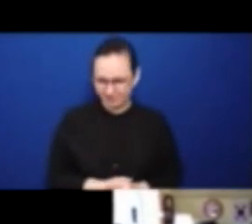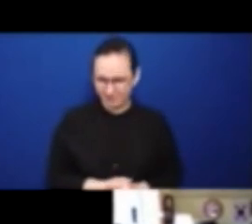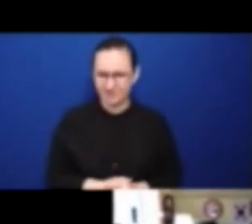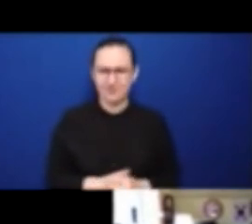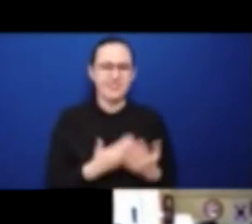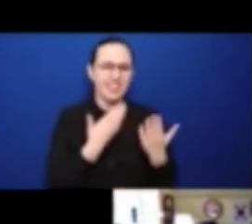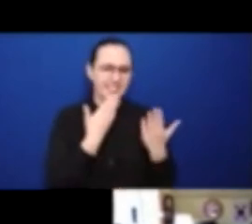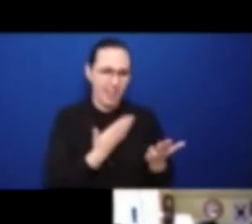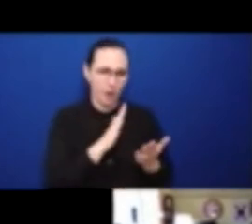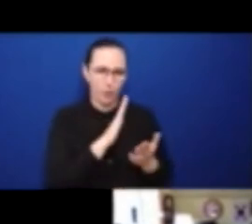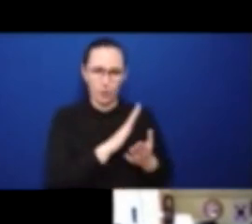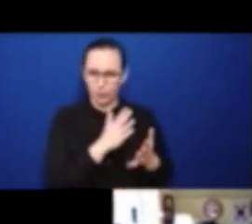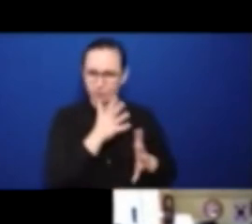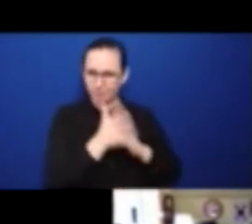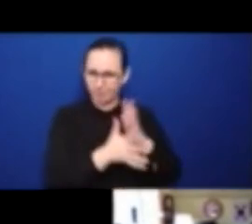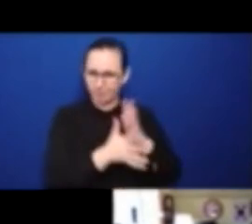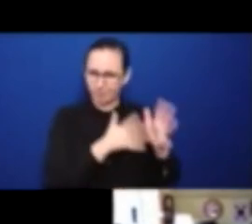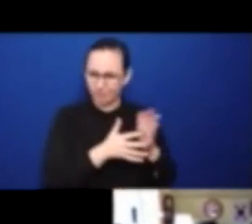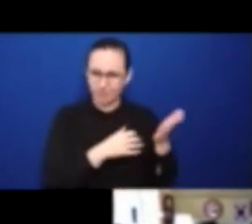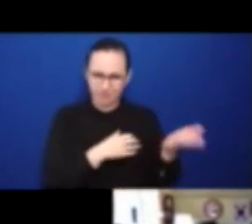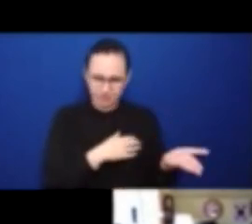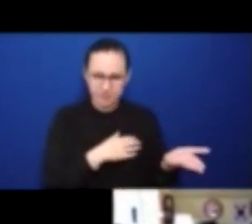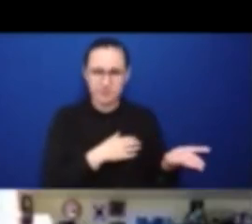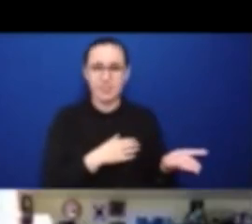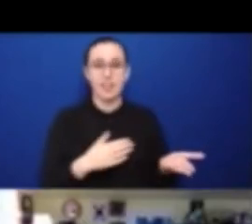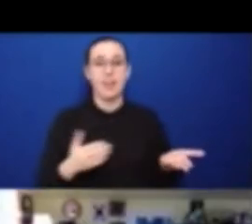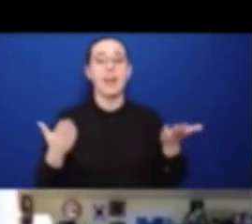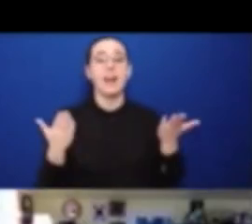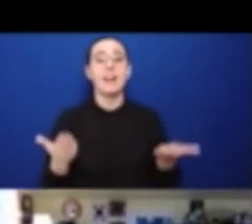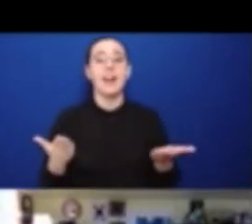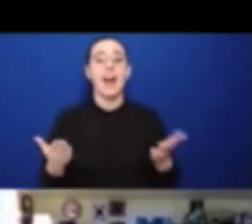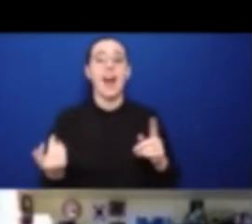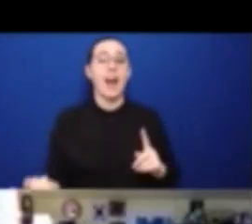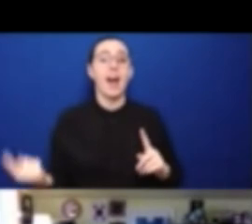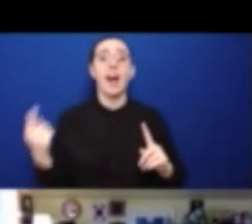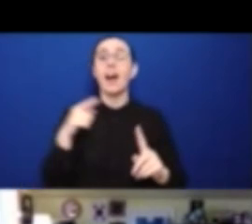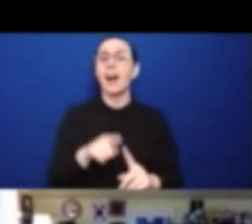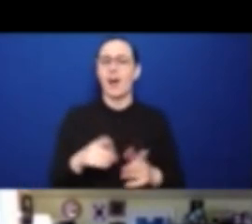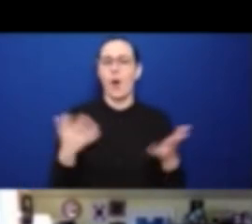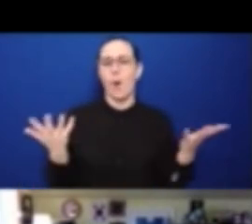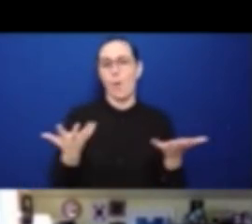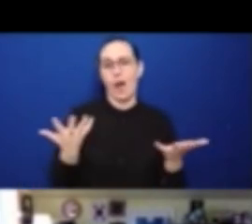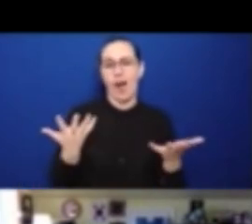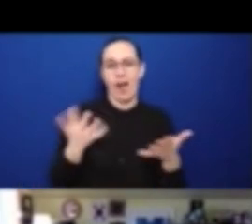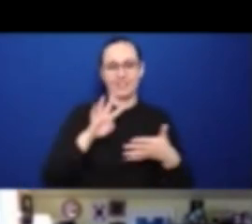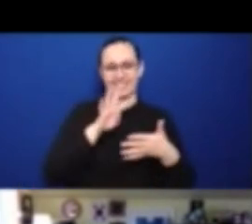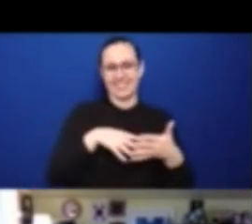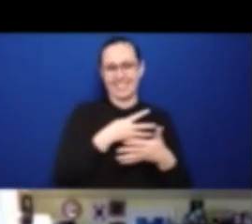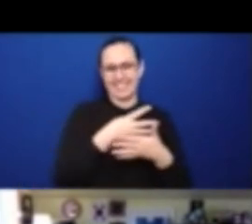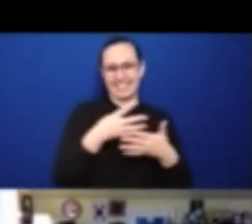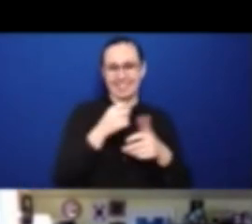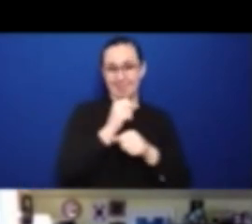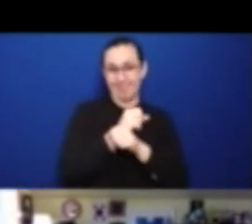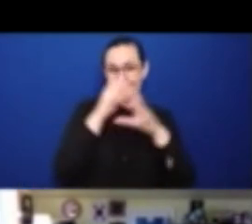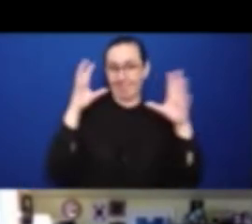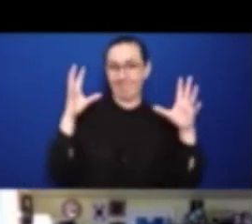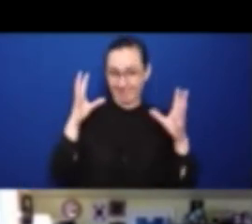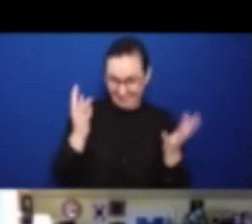to our regularly scheduled programming. Okay? Thanks again. And thank you, Kiko, for your flexibility.